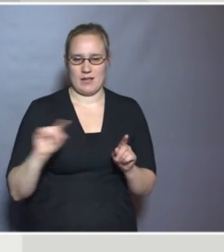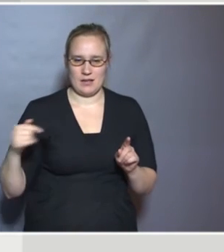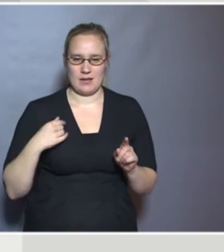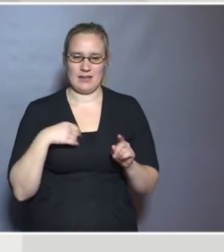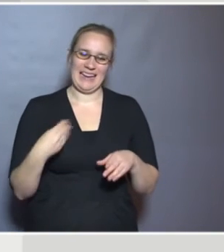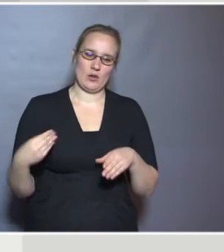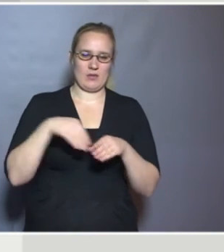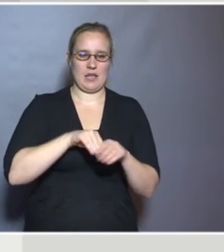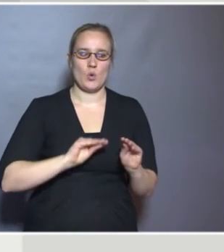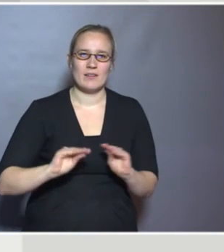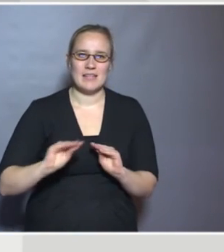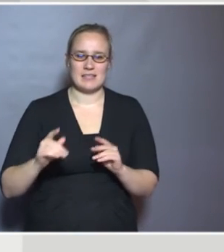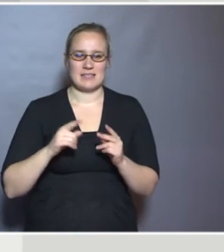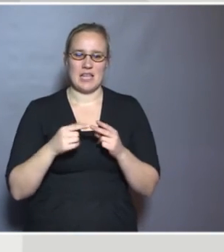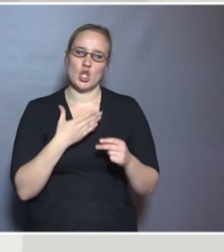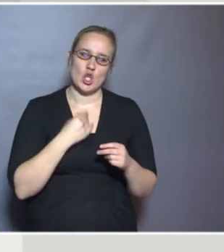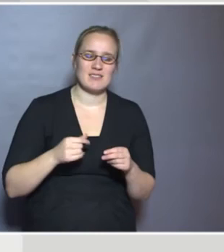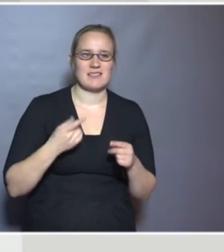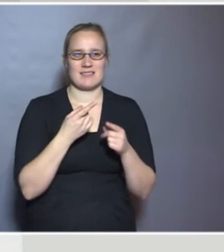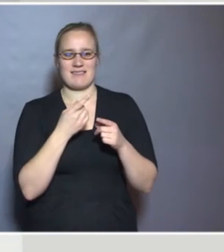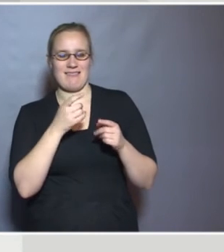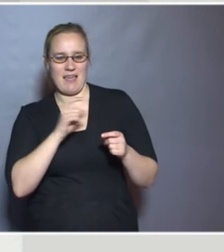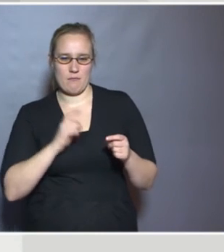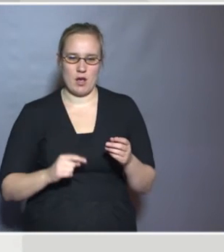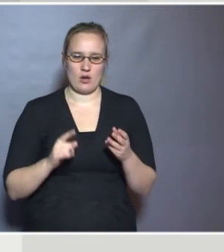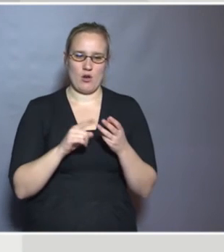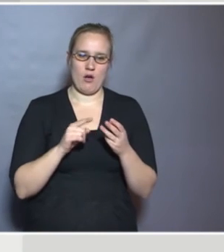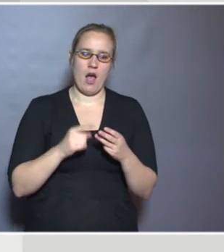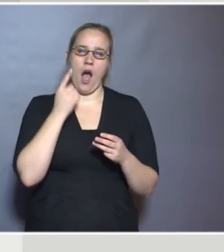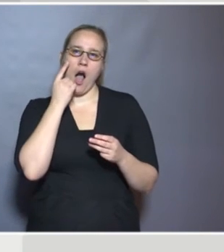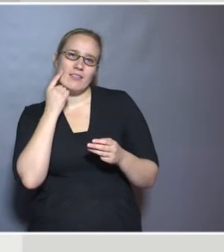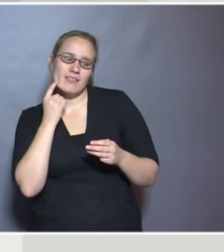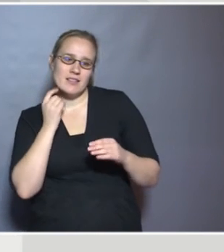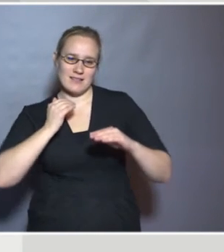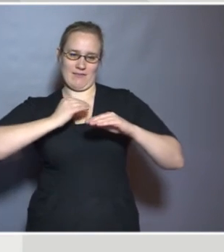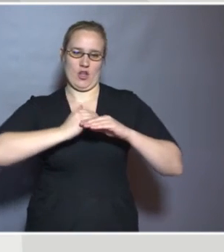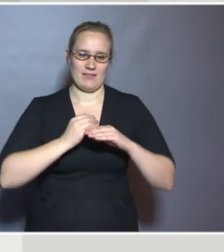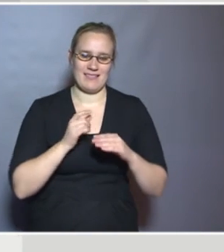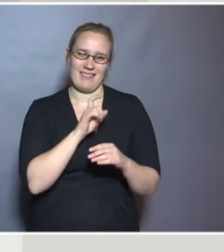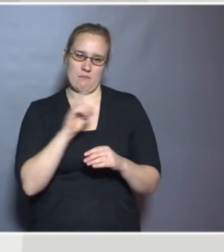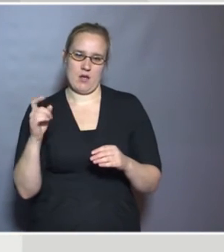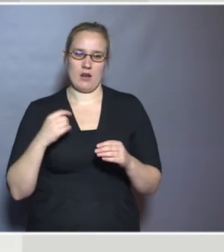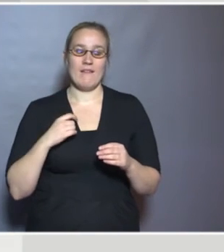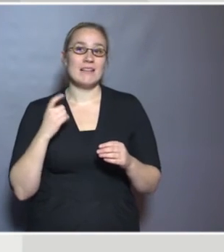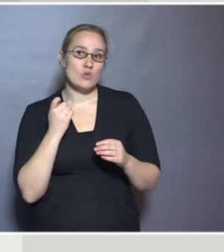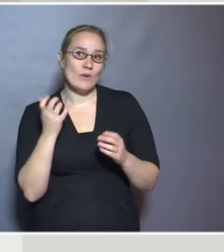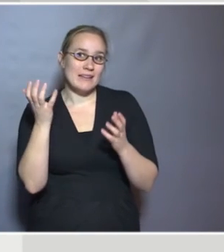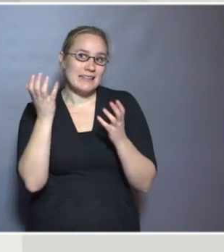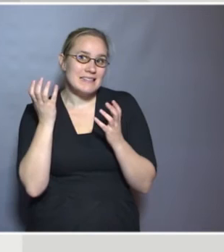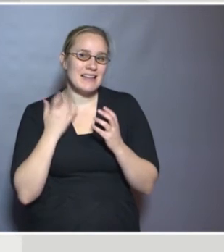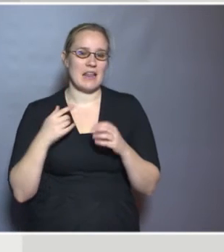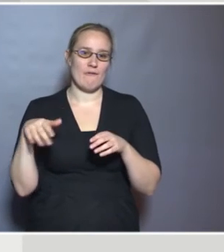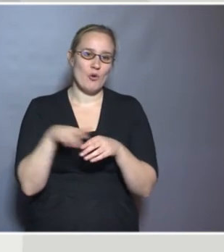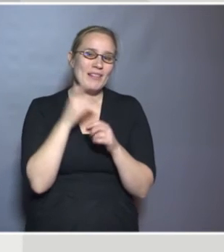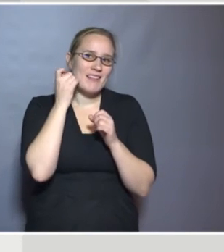inclusive education, gender issues, and age-appropriate issues. And if anybody would be interested in the full data